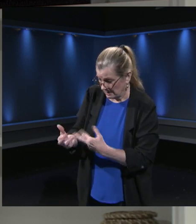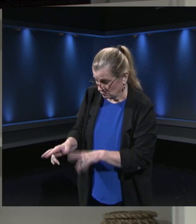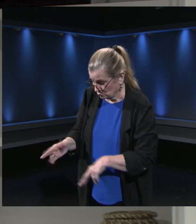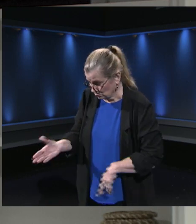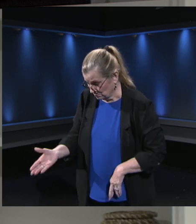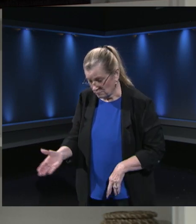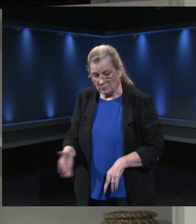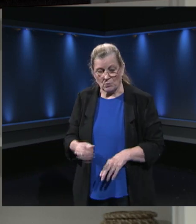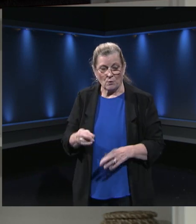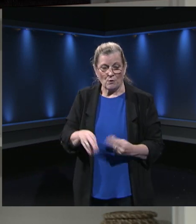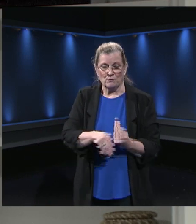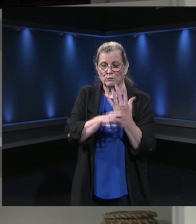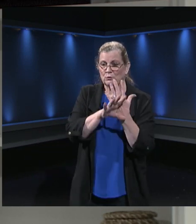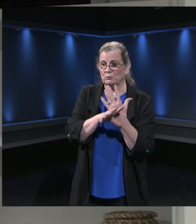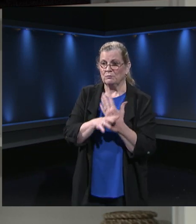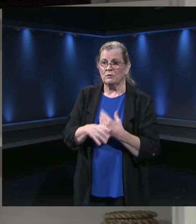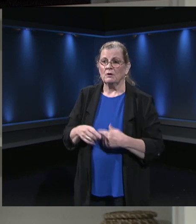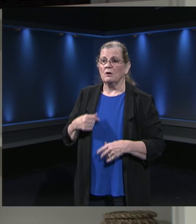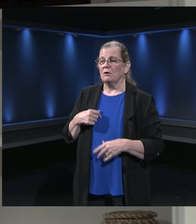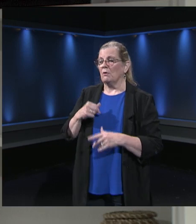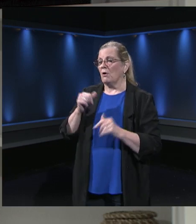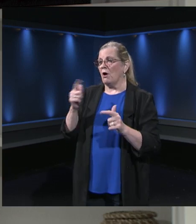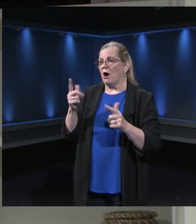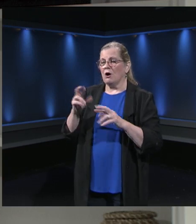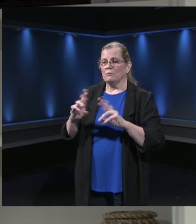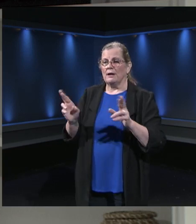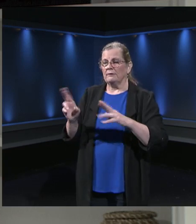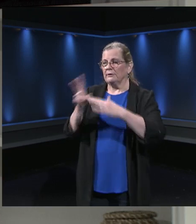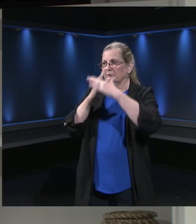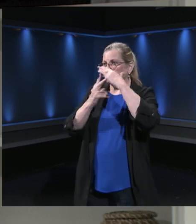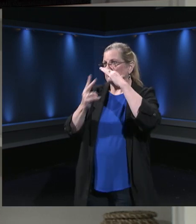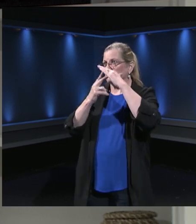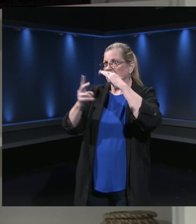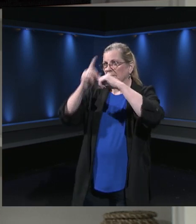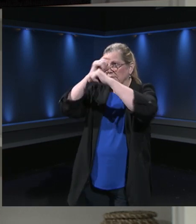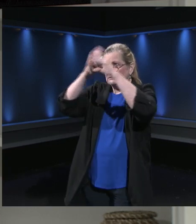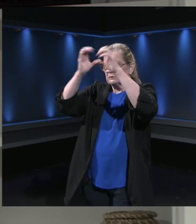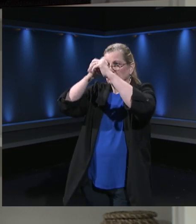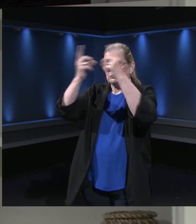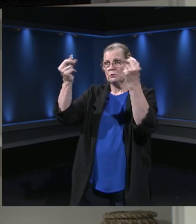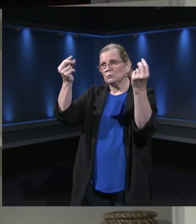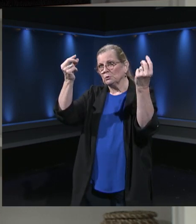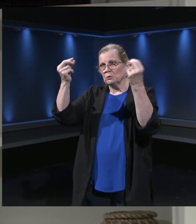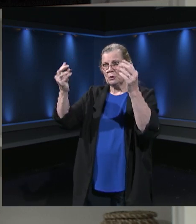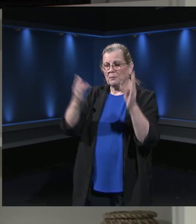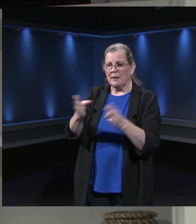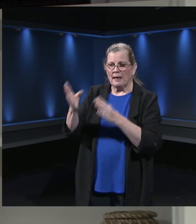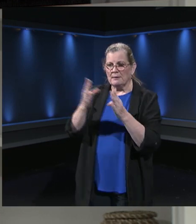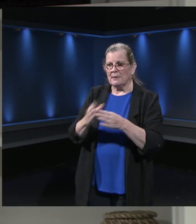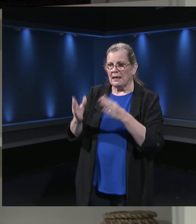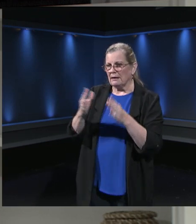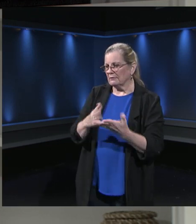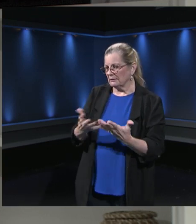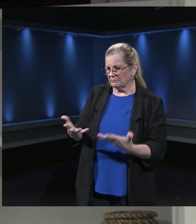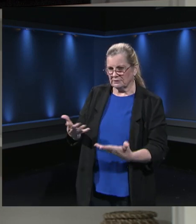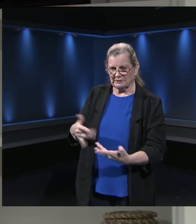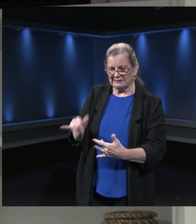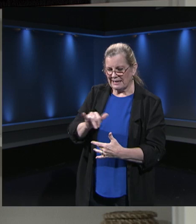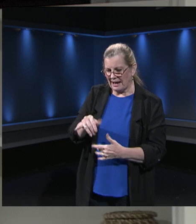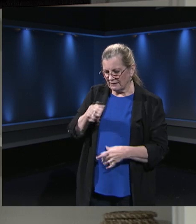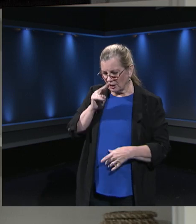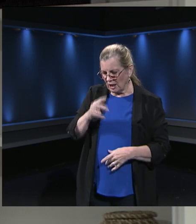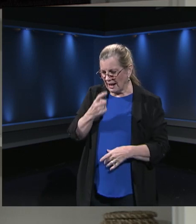ball, but right now it's still a bit cloudy. What will it look like? And I can't predict that what it will look like in five